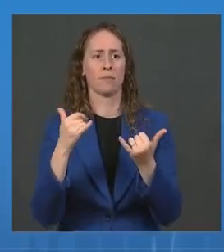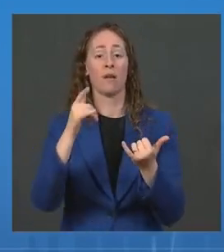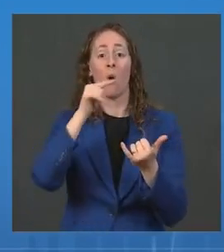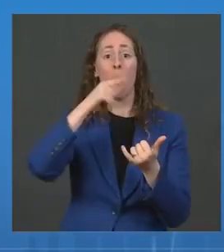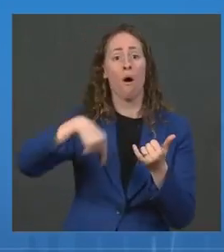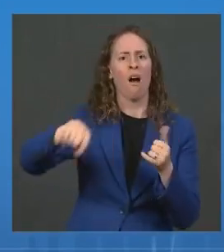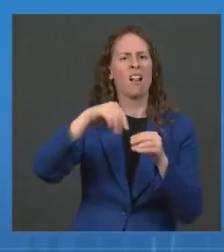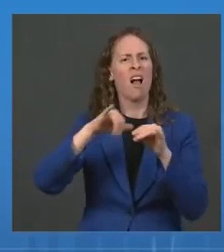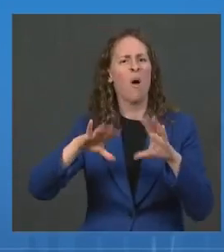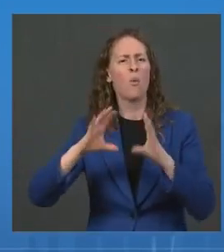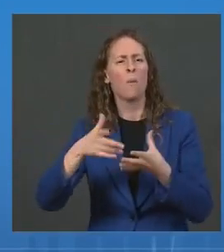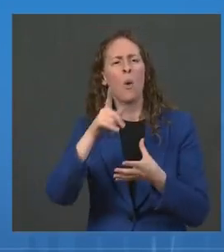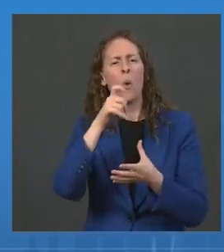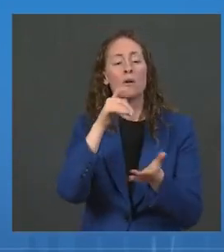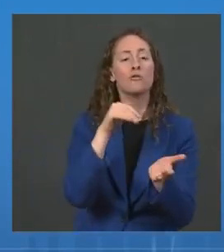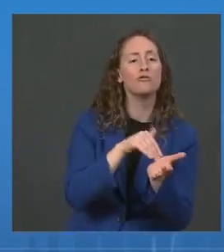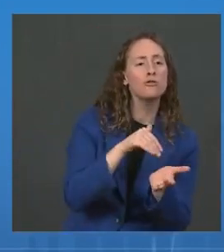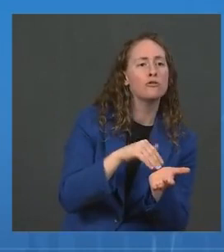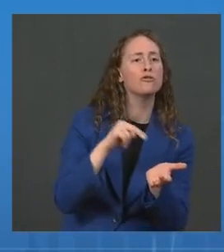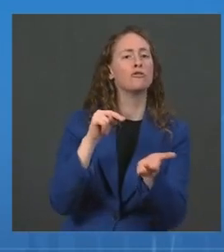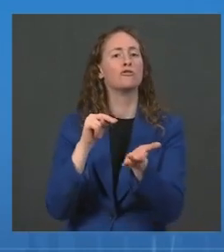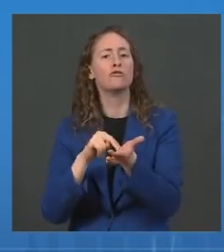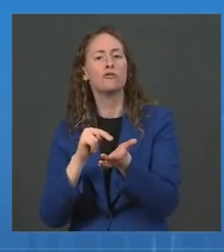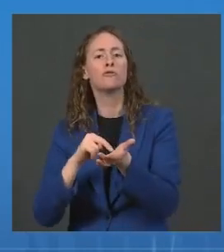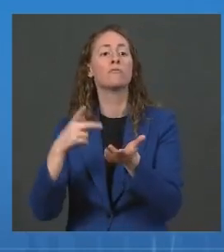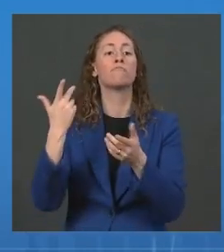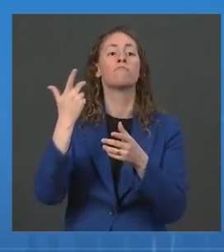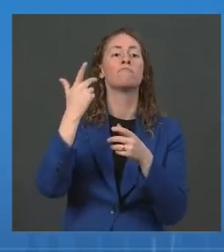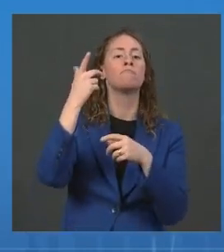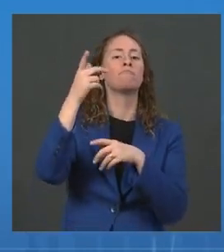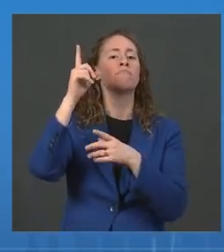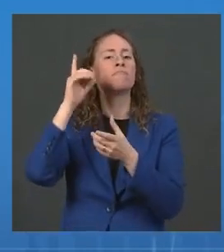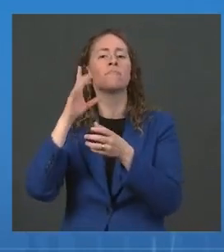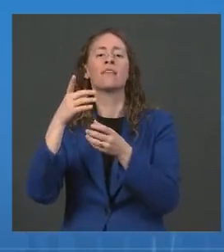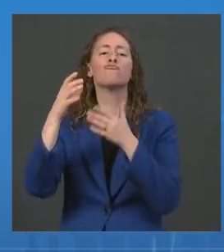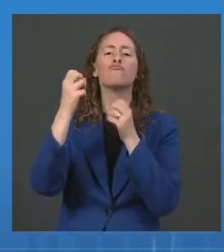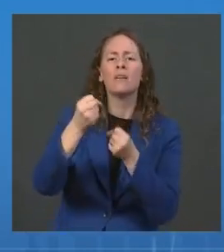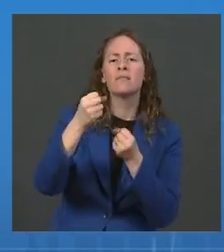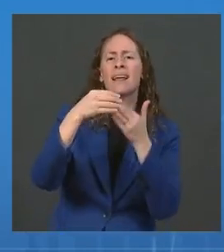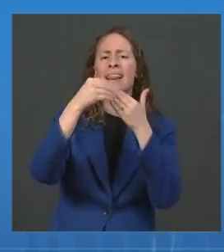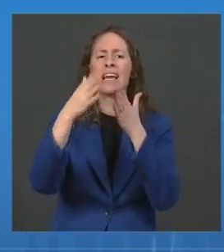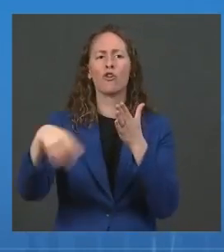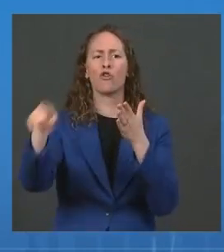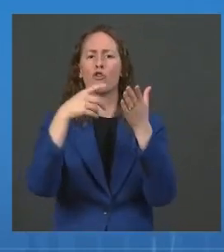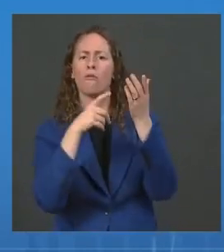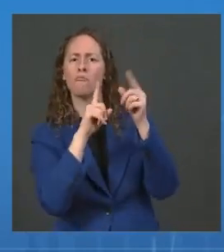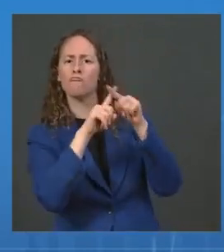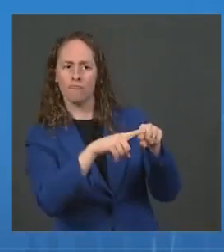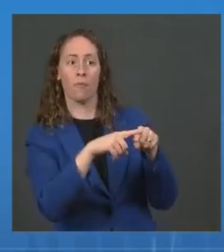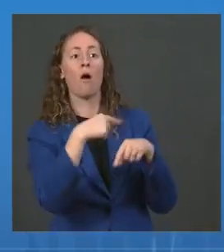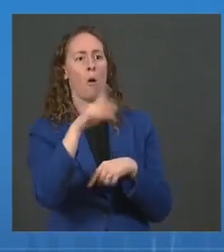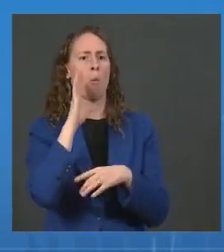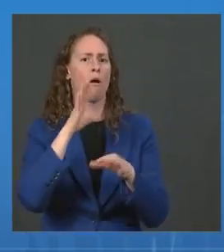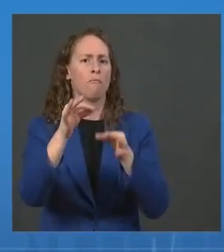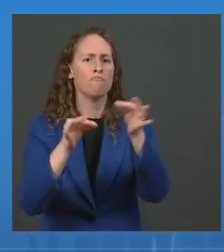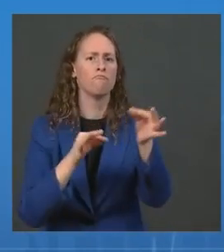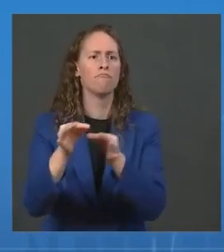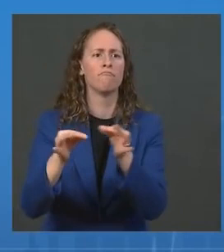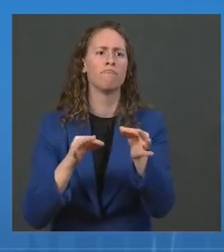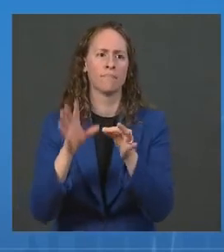nurses, faith leaders and other community organizations, has been absolutely essential in doing that outreach. And we're going to continue to do that in the months ahead.